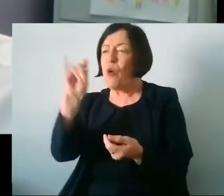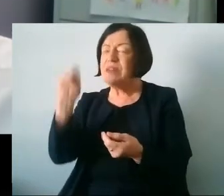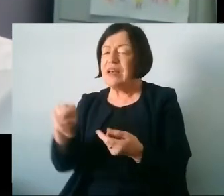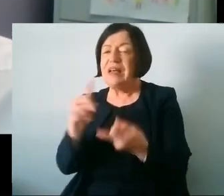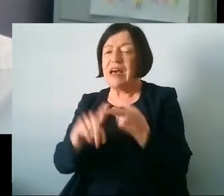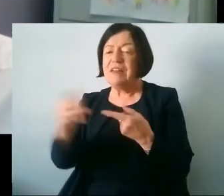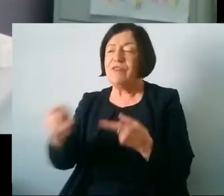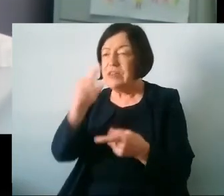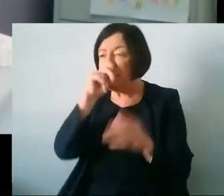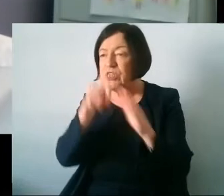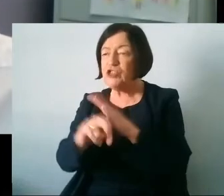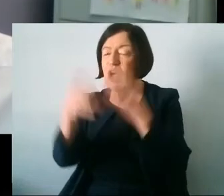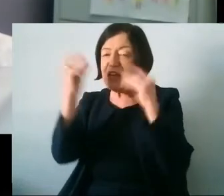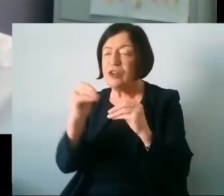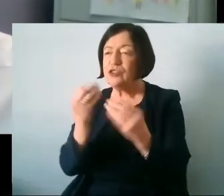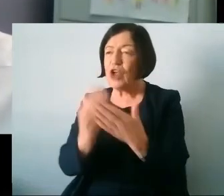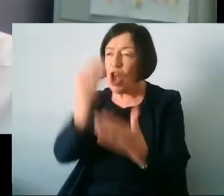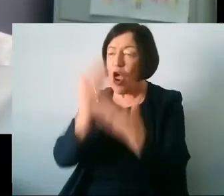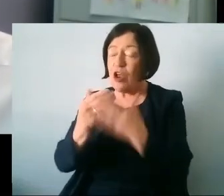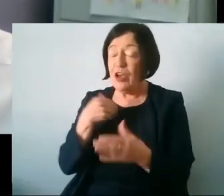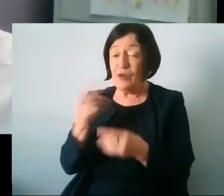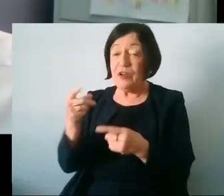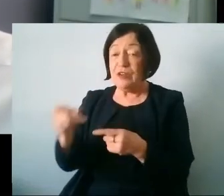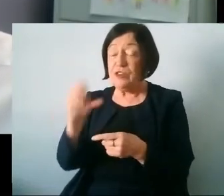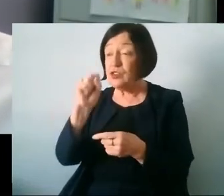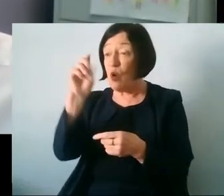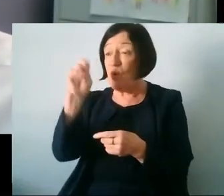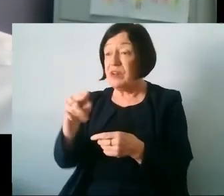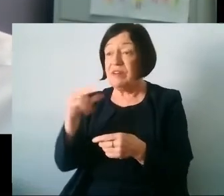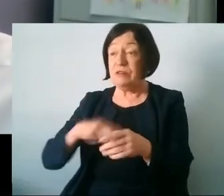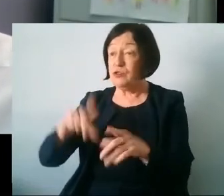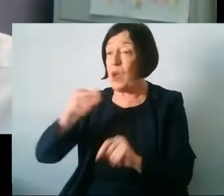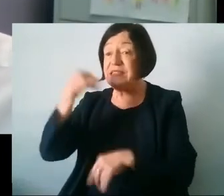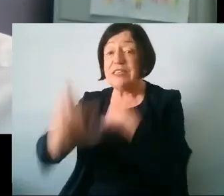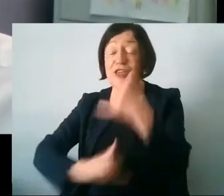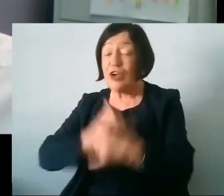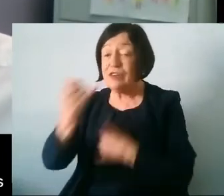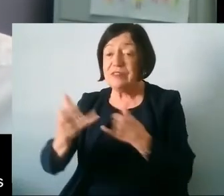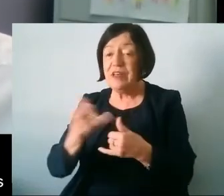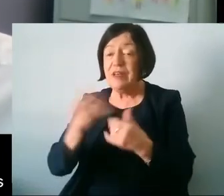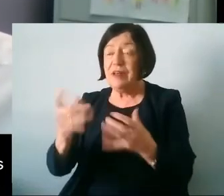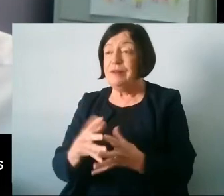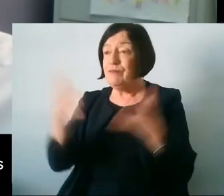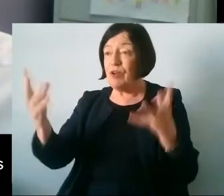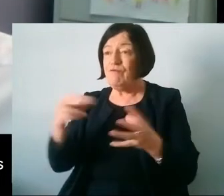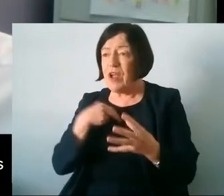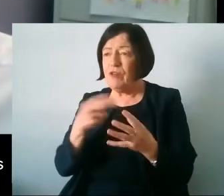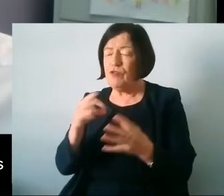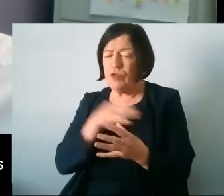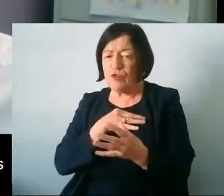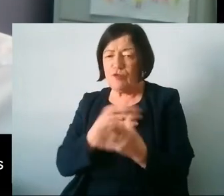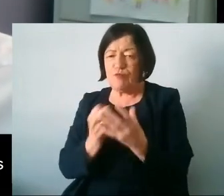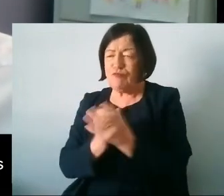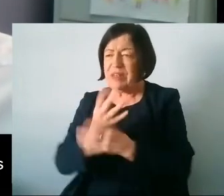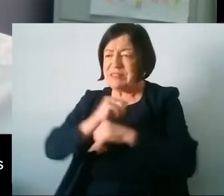teacher educators to learn we've been doing it in school towns for almost 20 years it's been an incredibly fruitful space and an opportunity